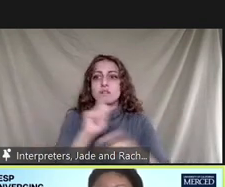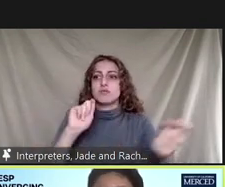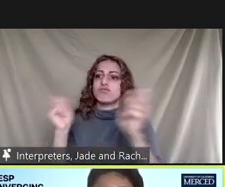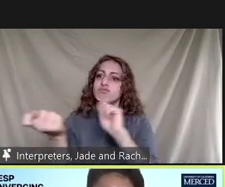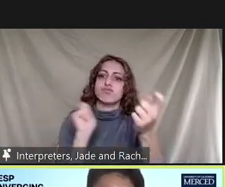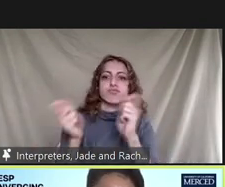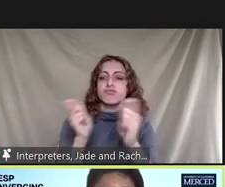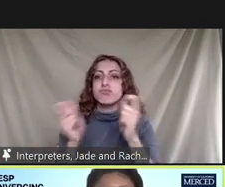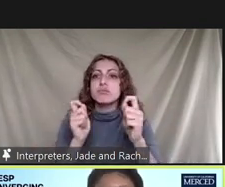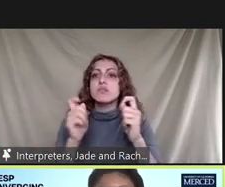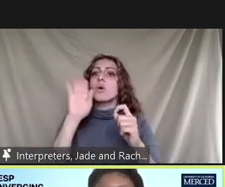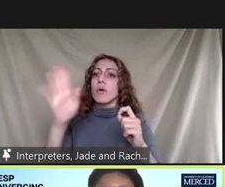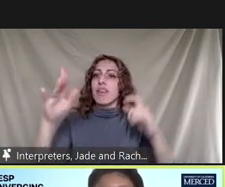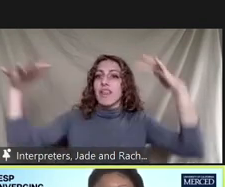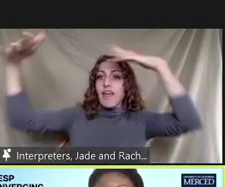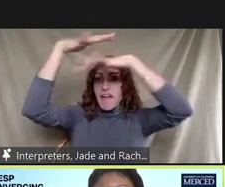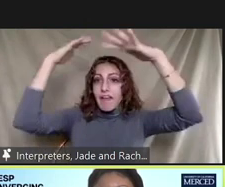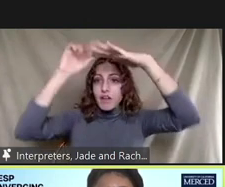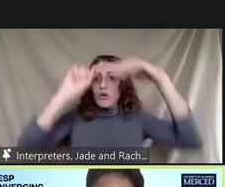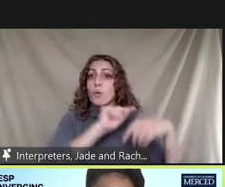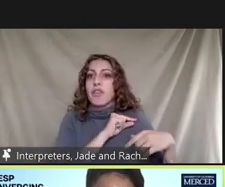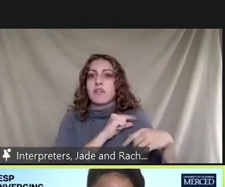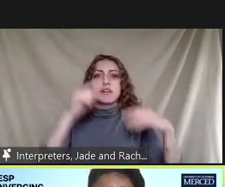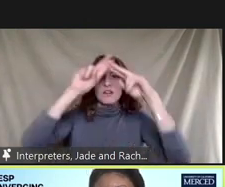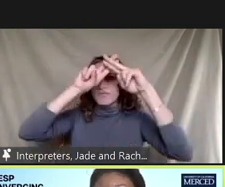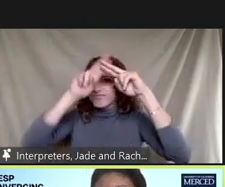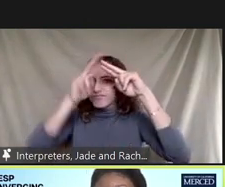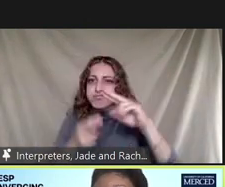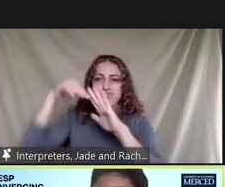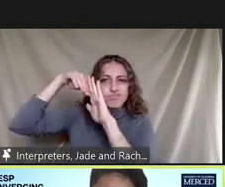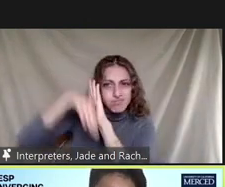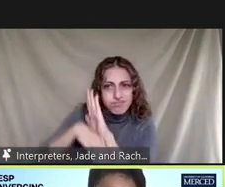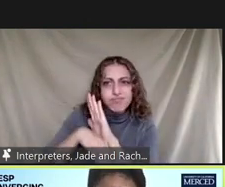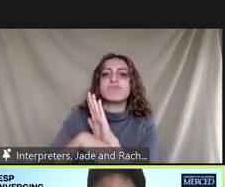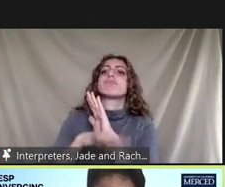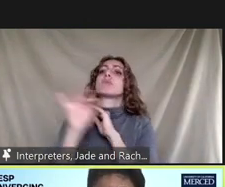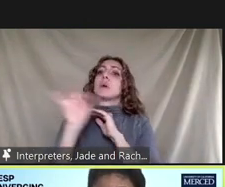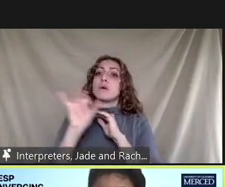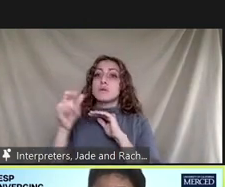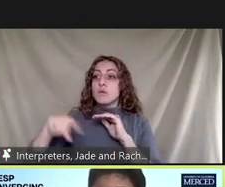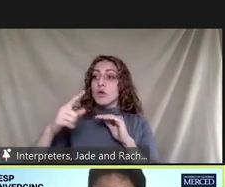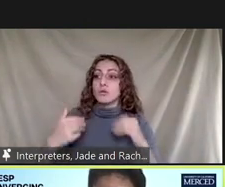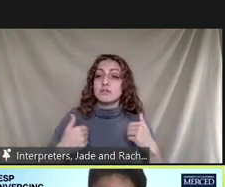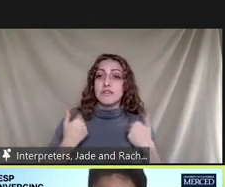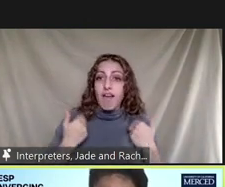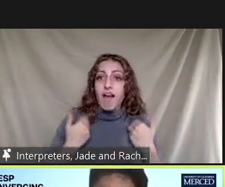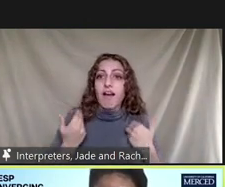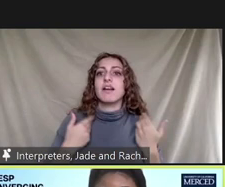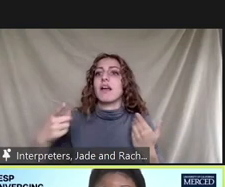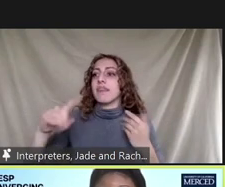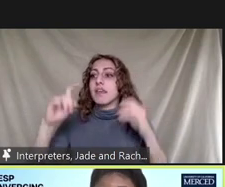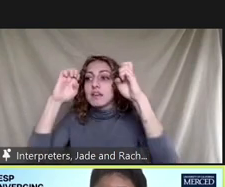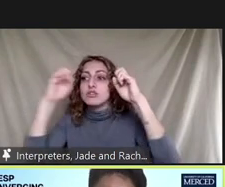degrade air quality and subsequently degrade early childhood education due to chronic illnesses